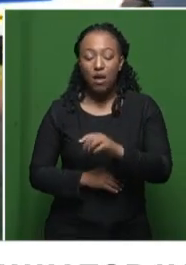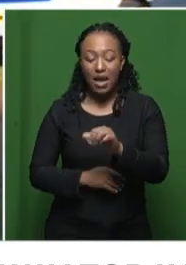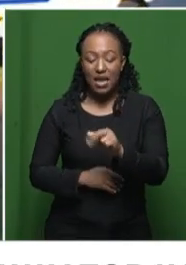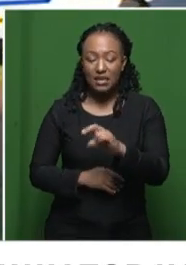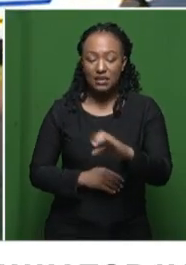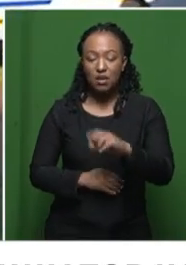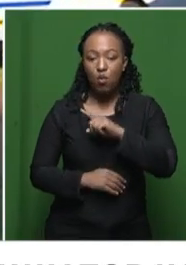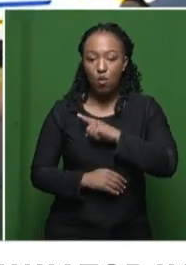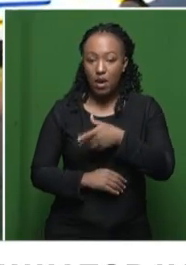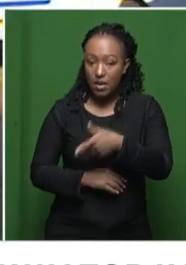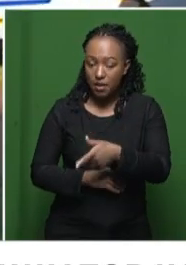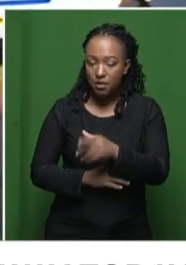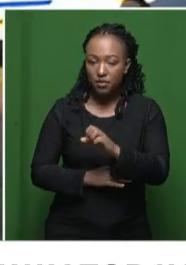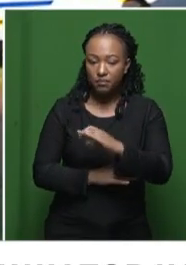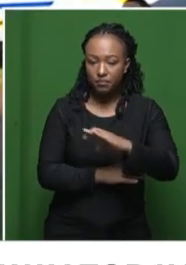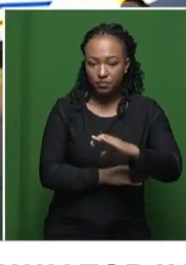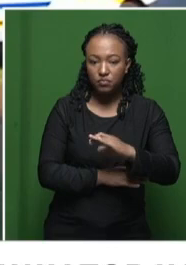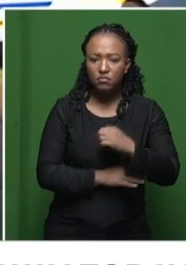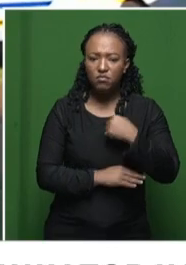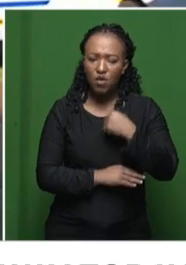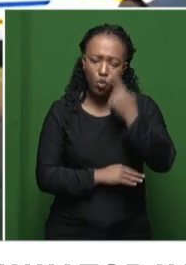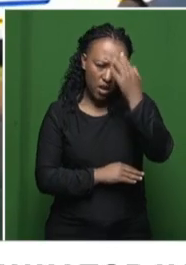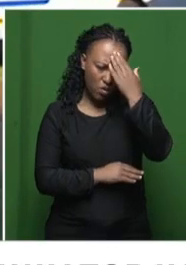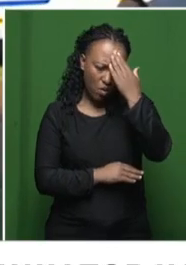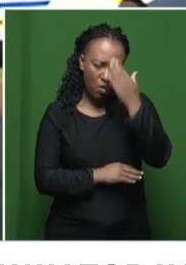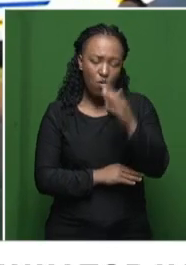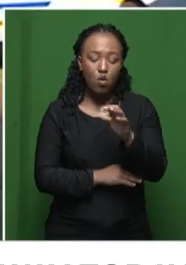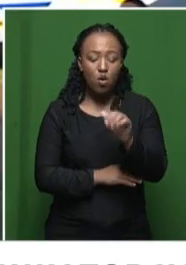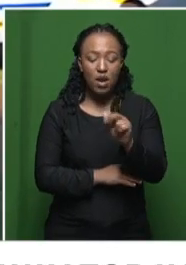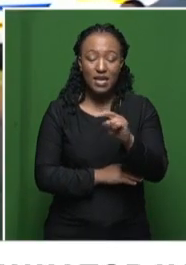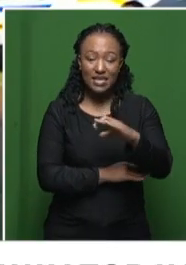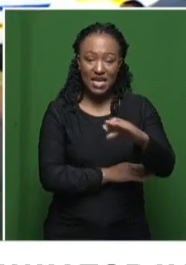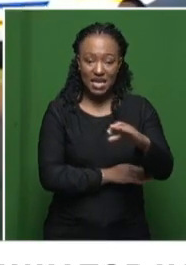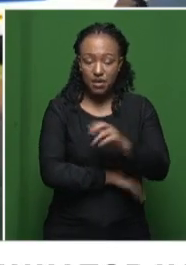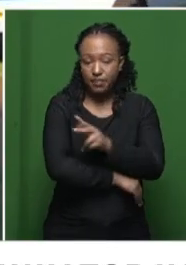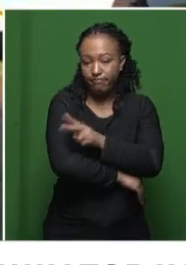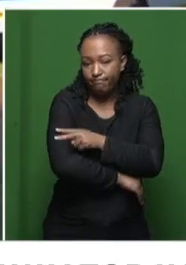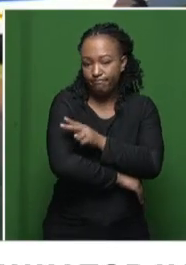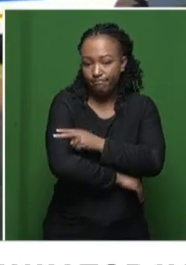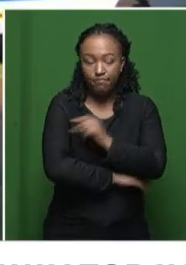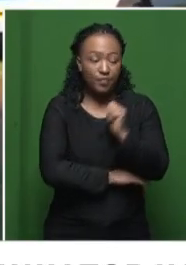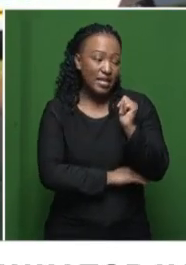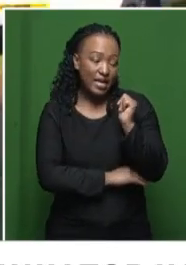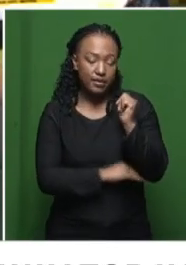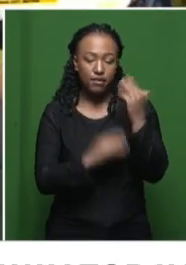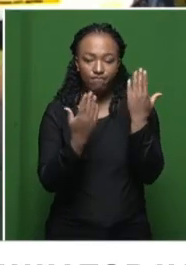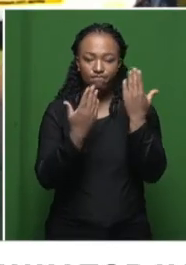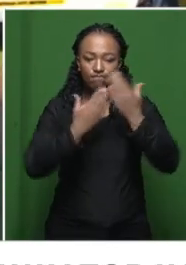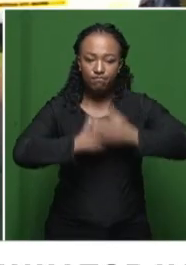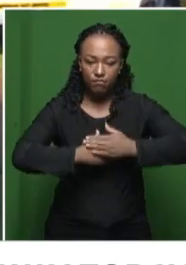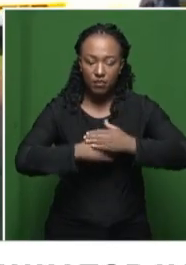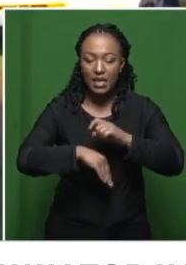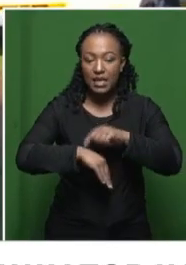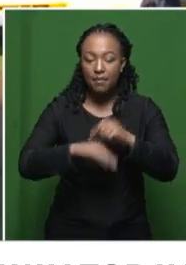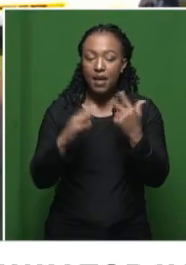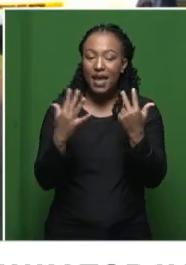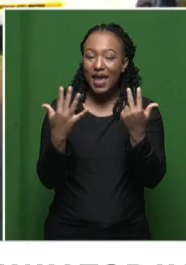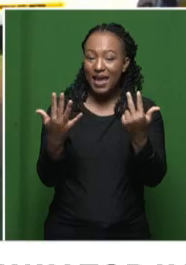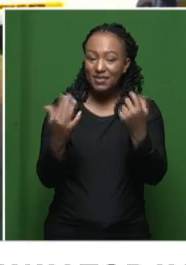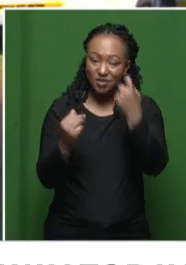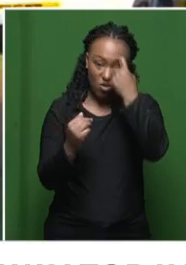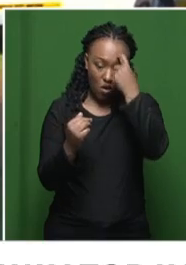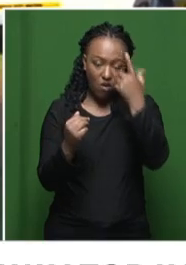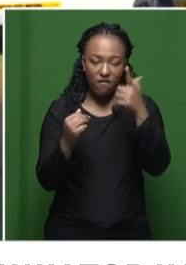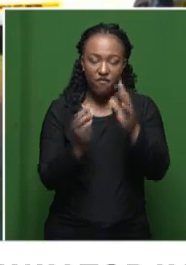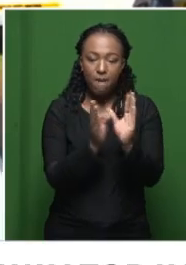here in the Eastern Cape. We do know that ANC officials last night at 8 o'clock did meet with